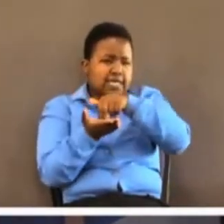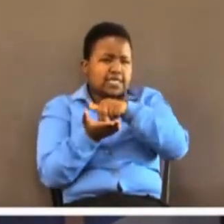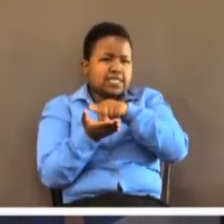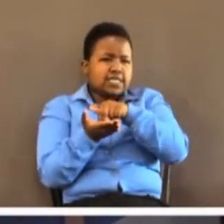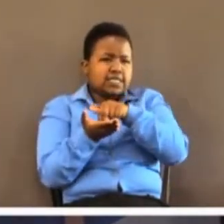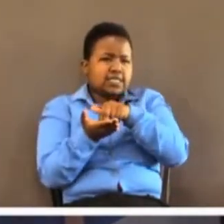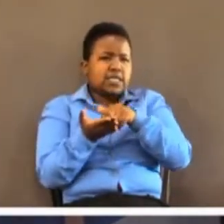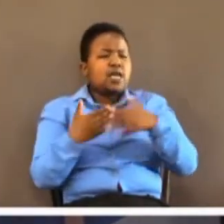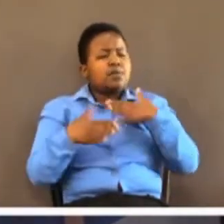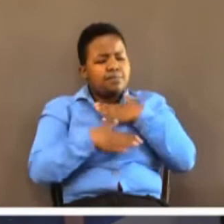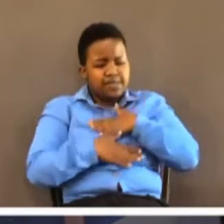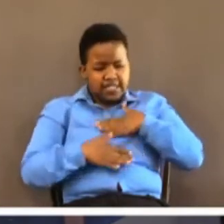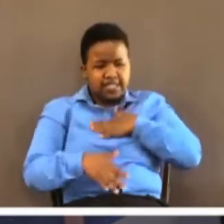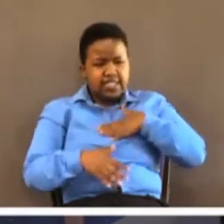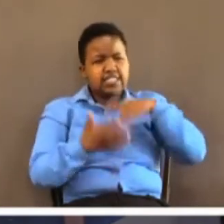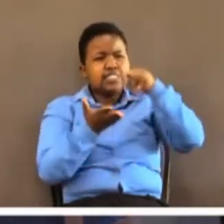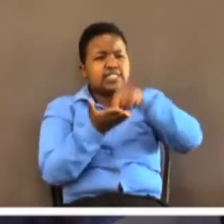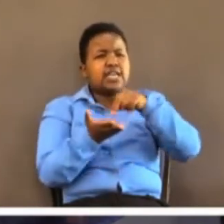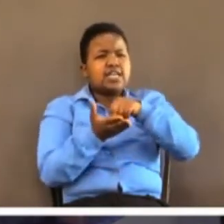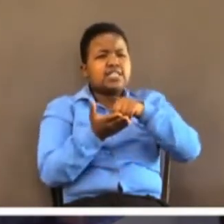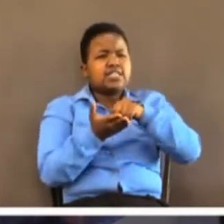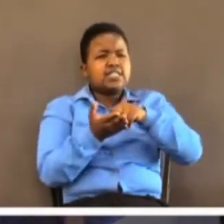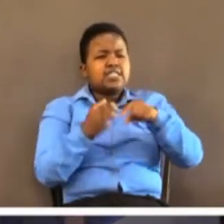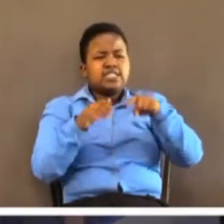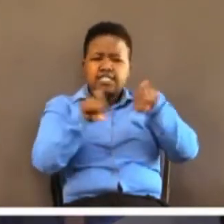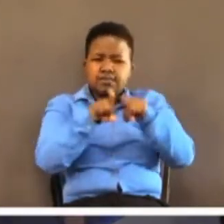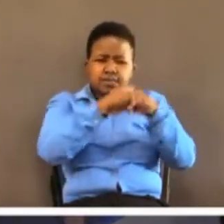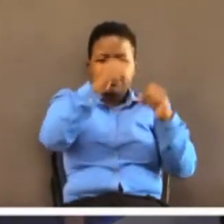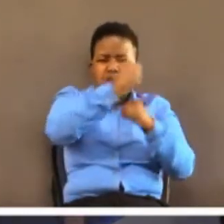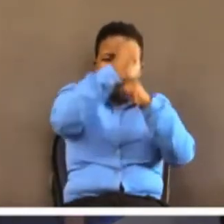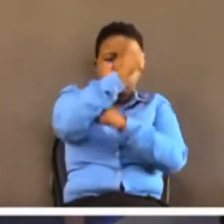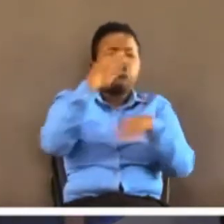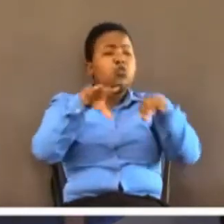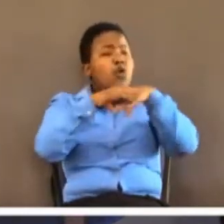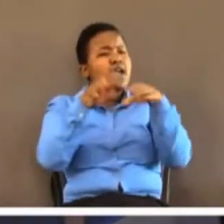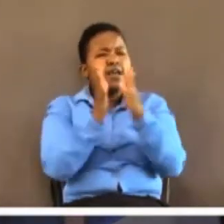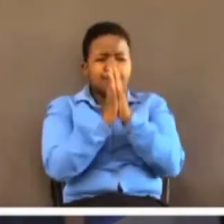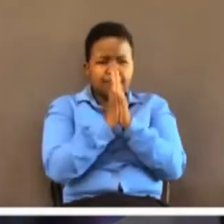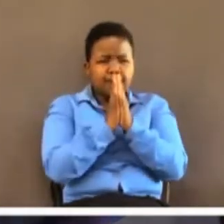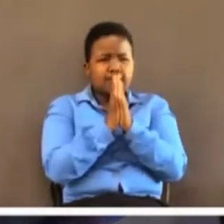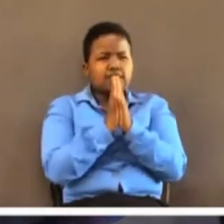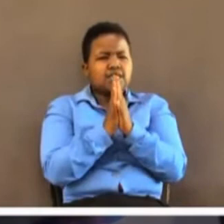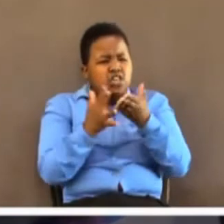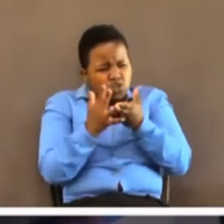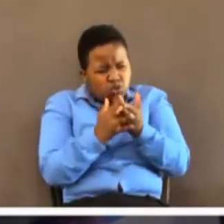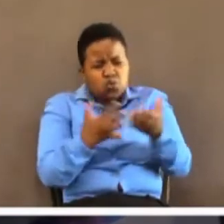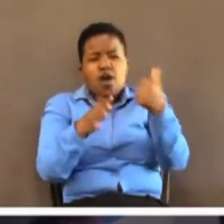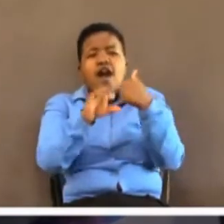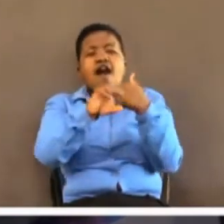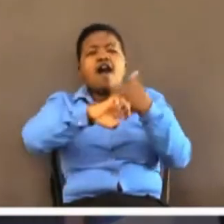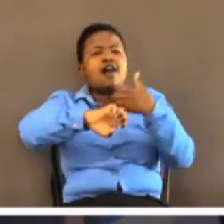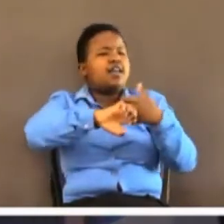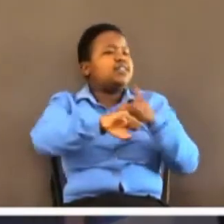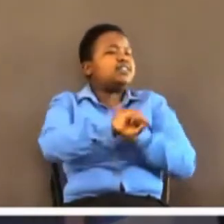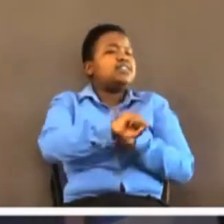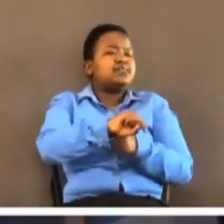can you can stand up so that we can support you in our prayer in the name of the Lord. You could be going through a difficult time, a life situation,